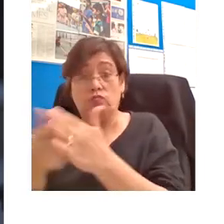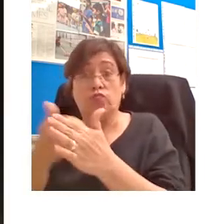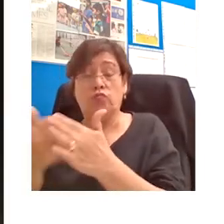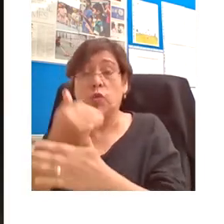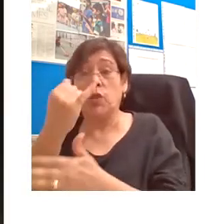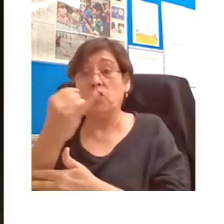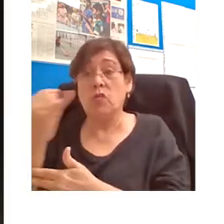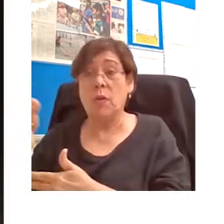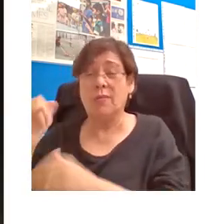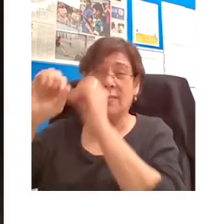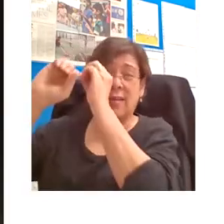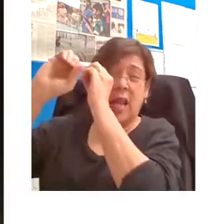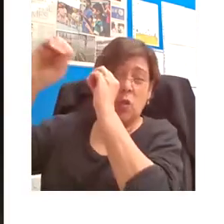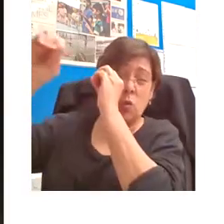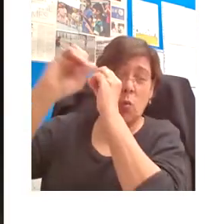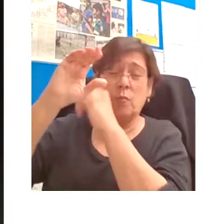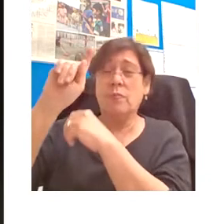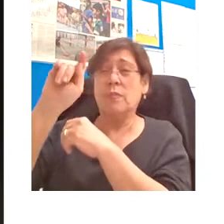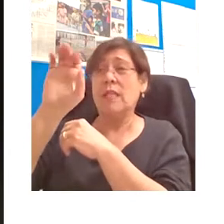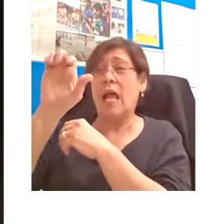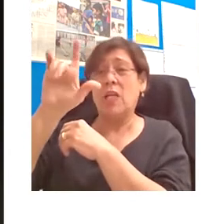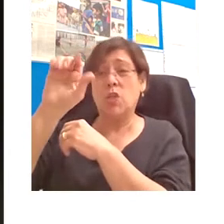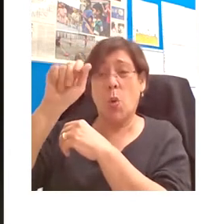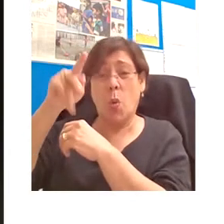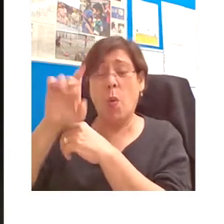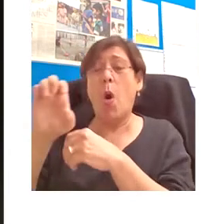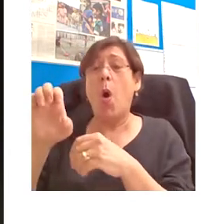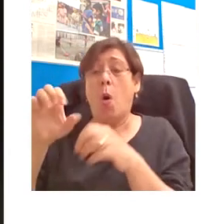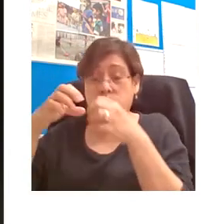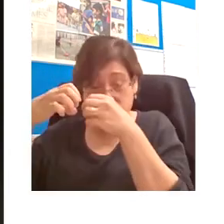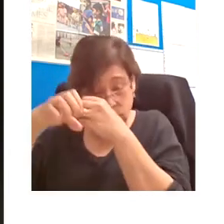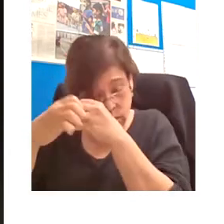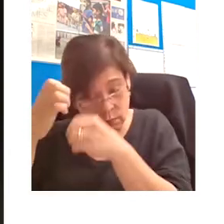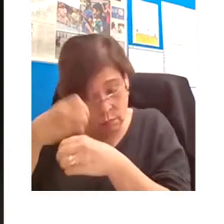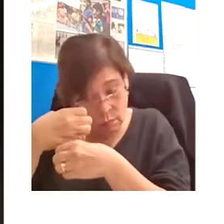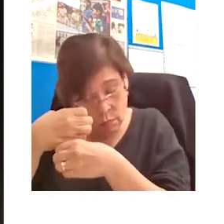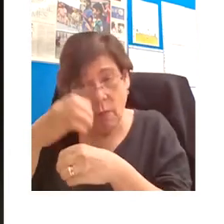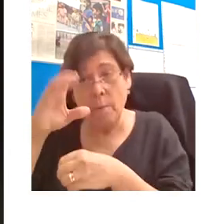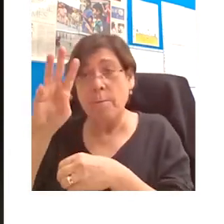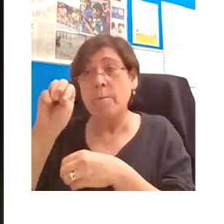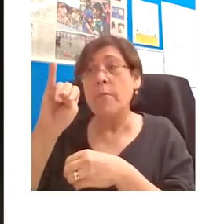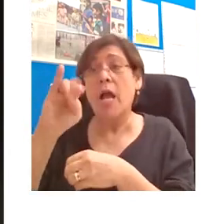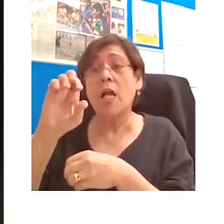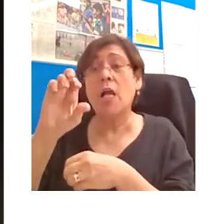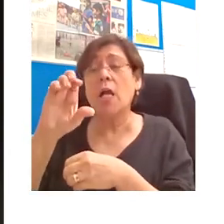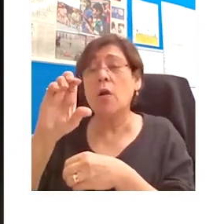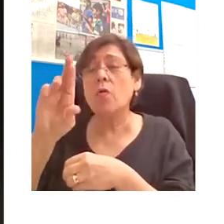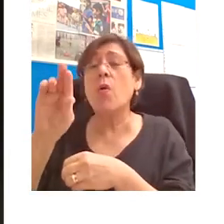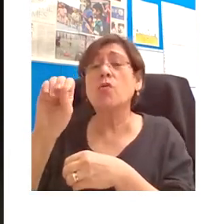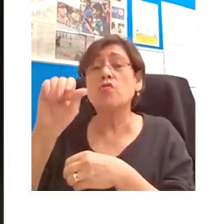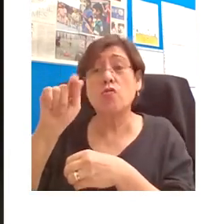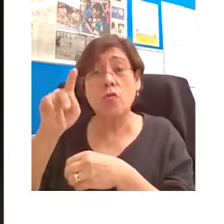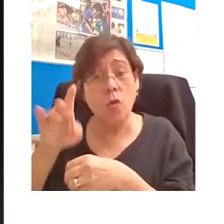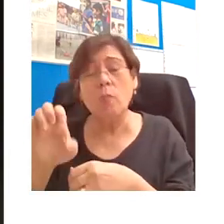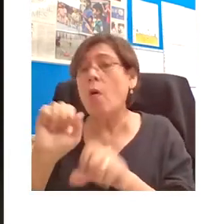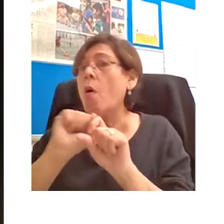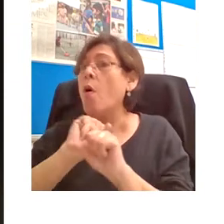telescope and the microscope, to insist the senses in this new mode of inquiry. And new processes were